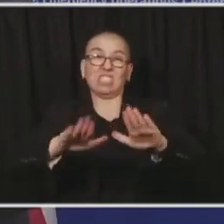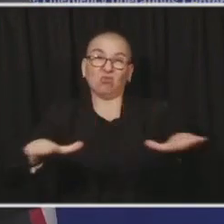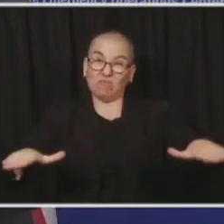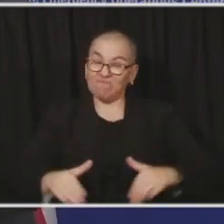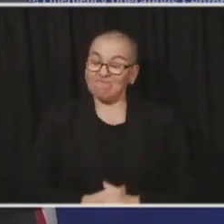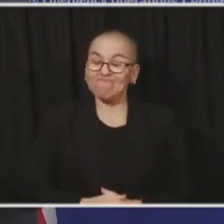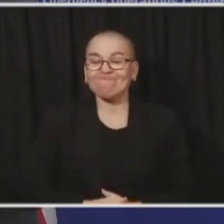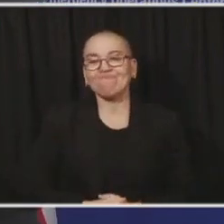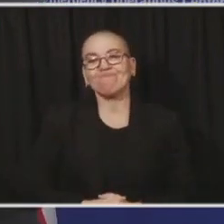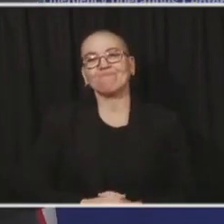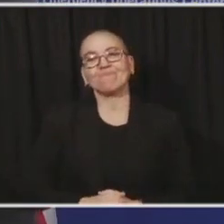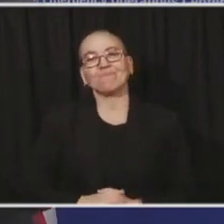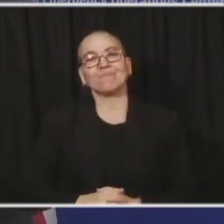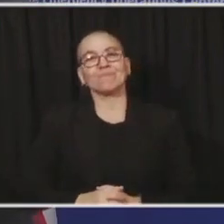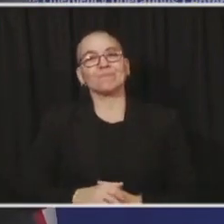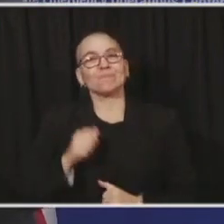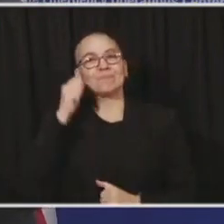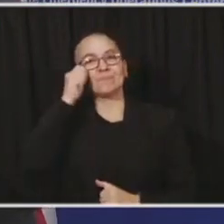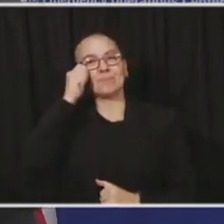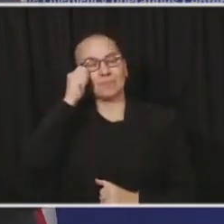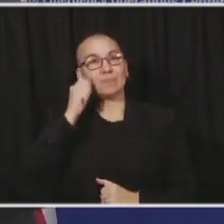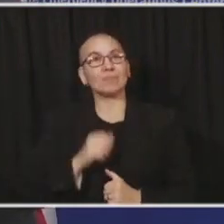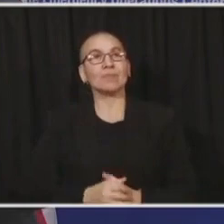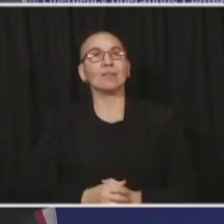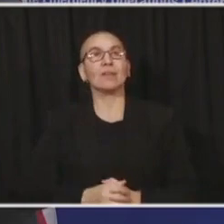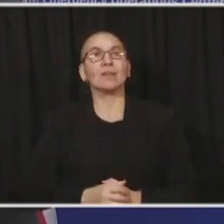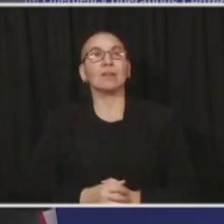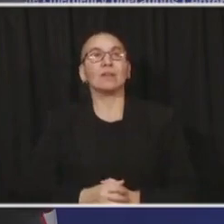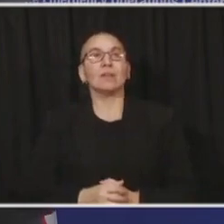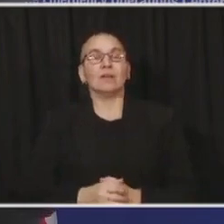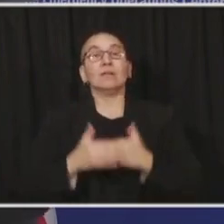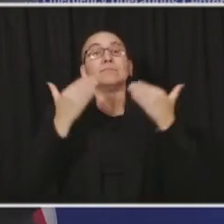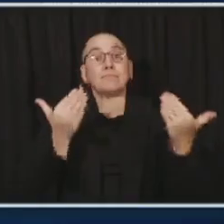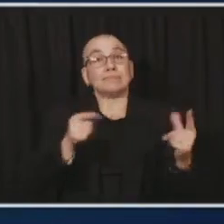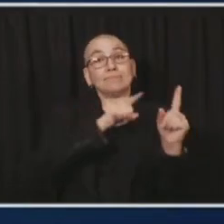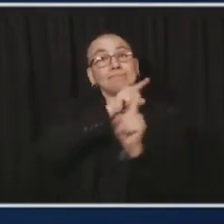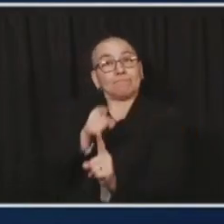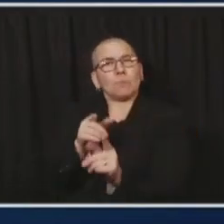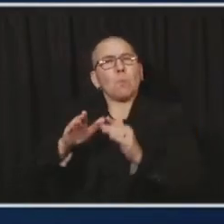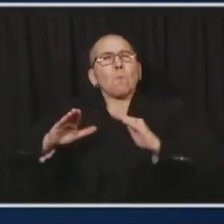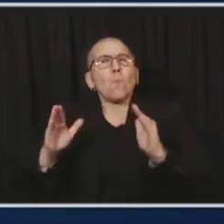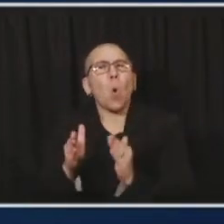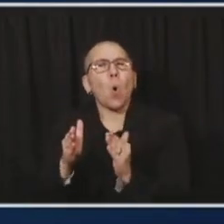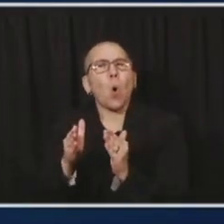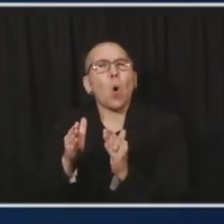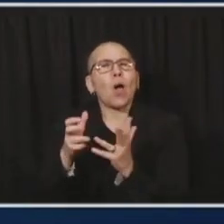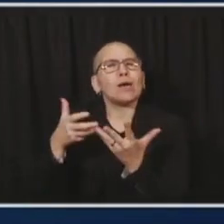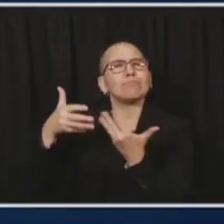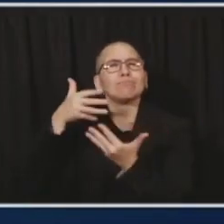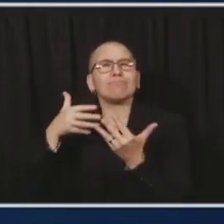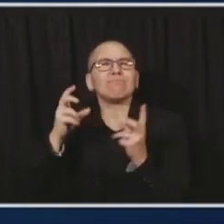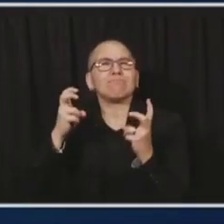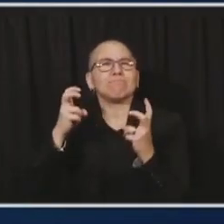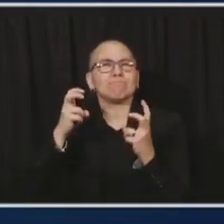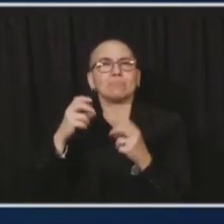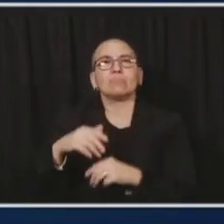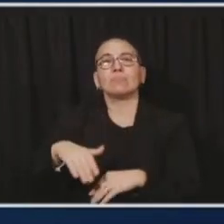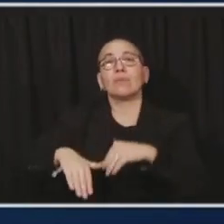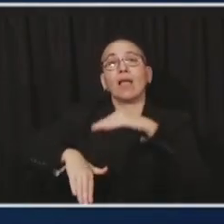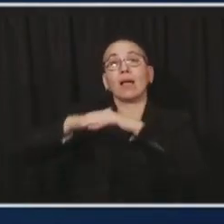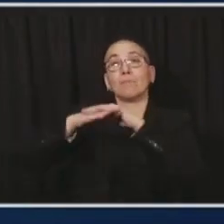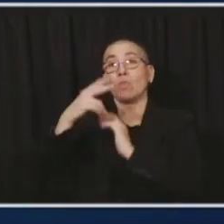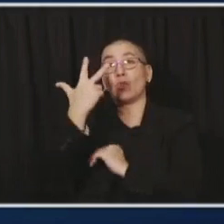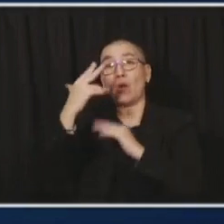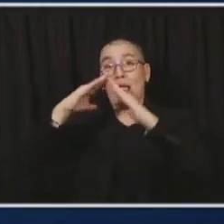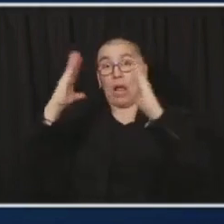We're going to do some things around small social gatherings. Three households with 15 people max outside. And here's what I just want to be